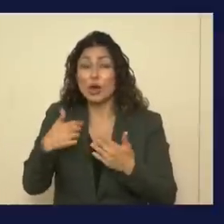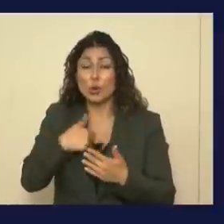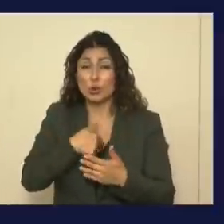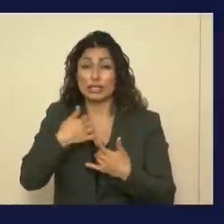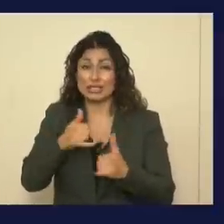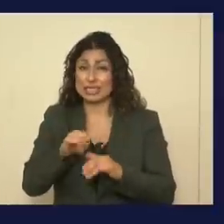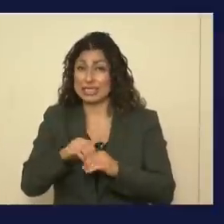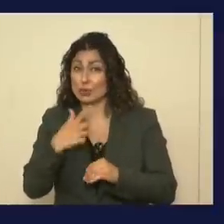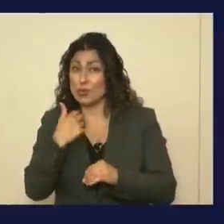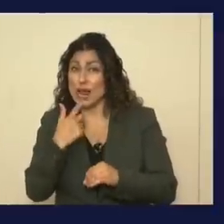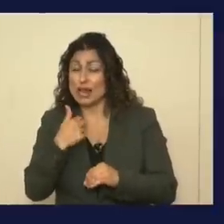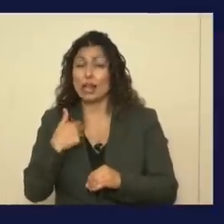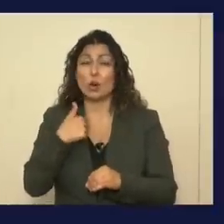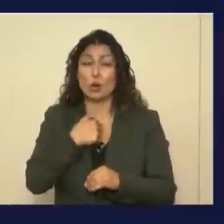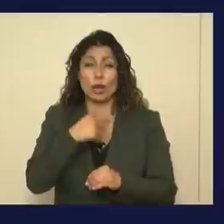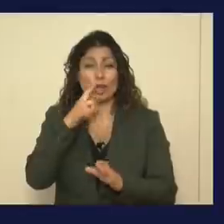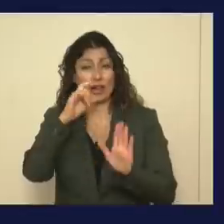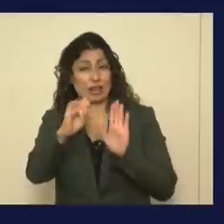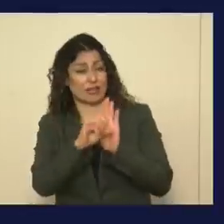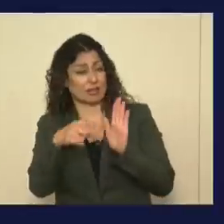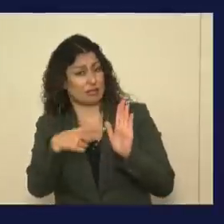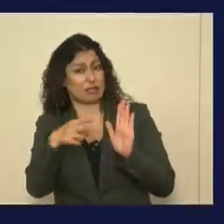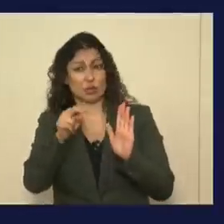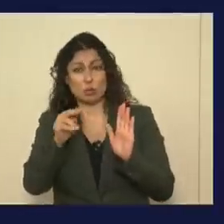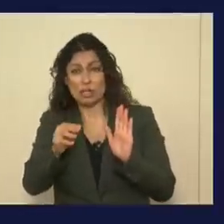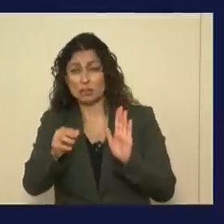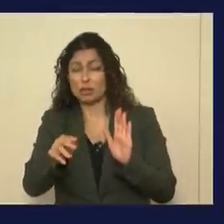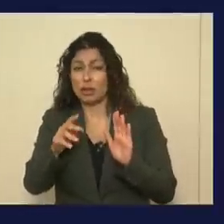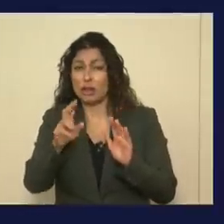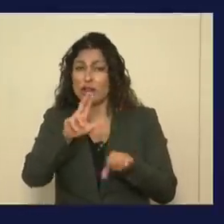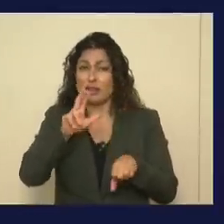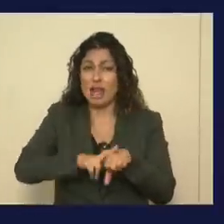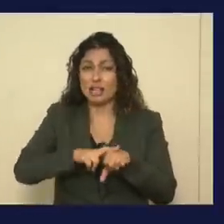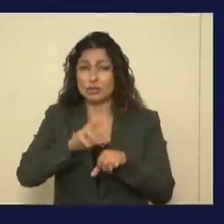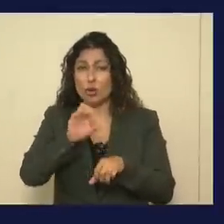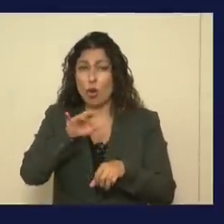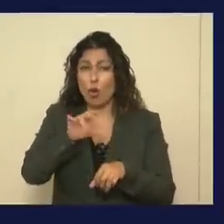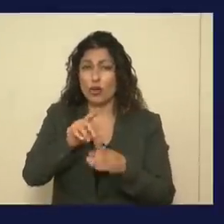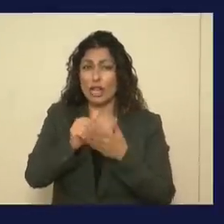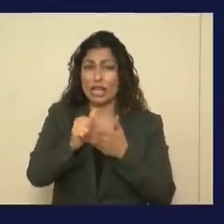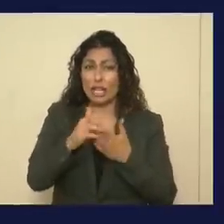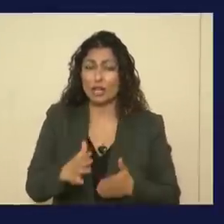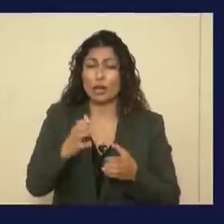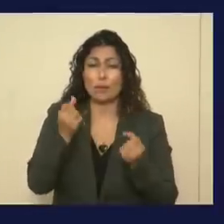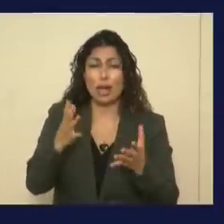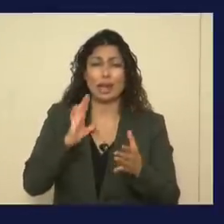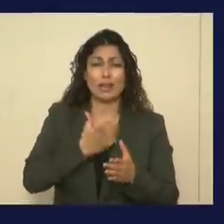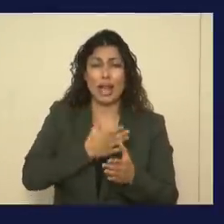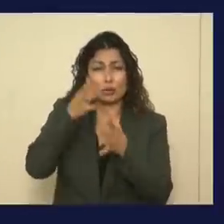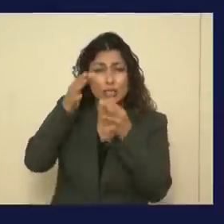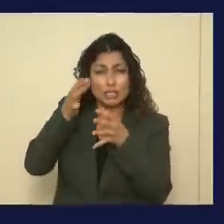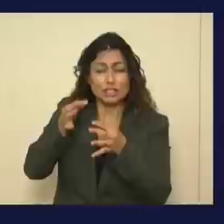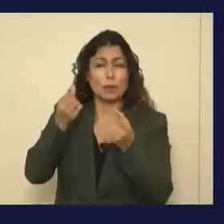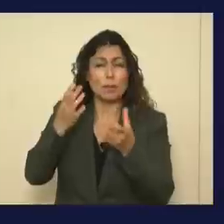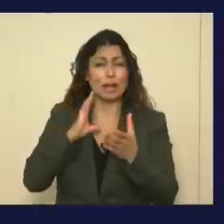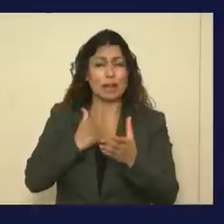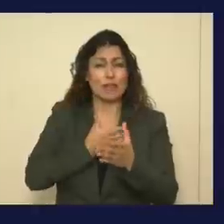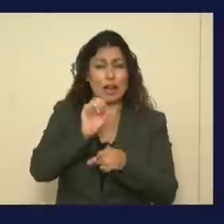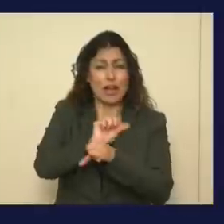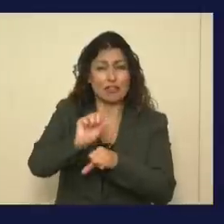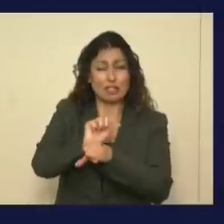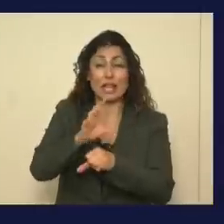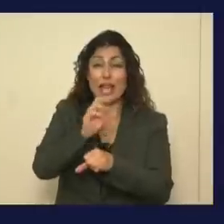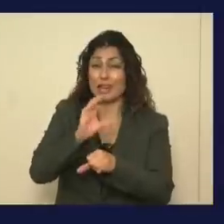in the red, we have been identified as a national COVID leader in many of the efforts and decisions we've made and the end